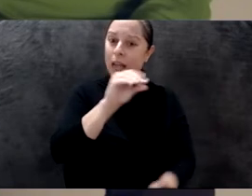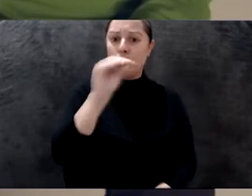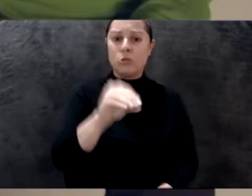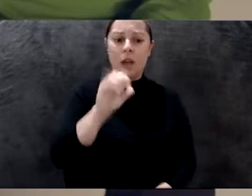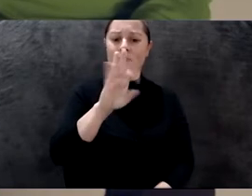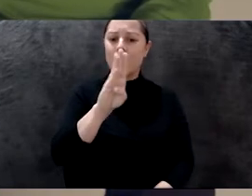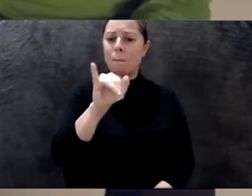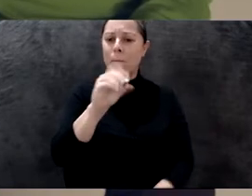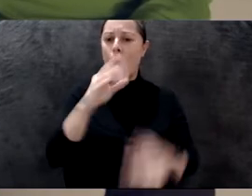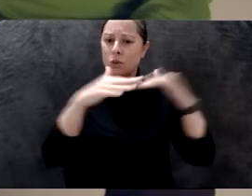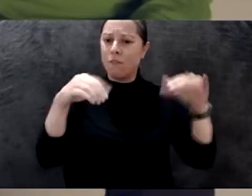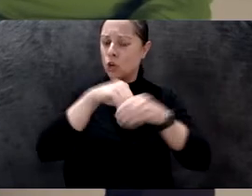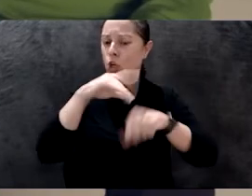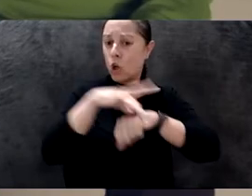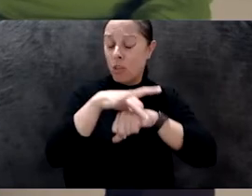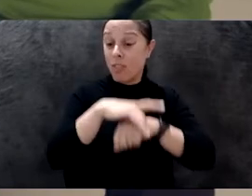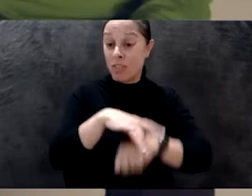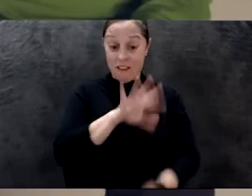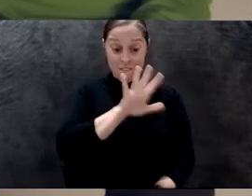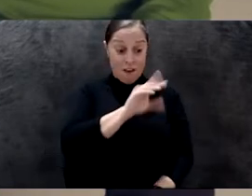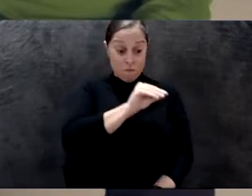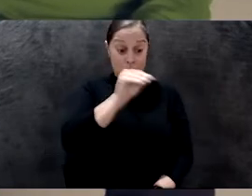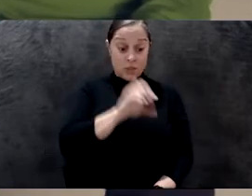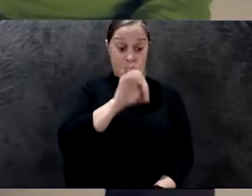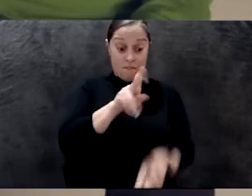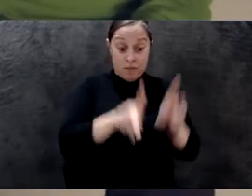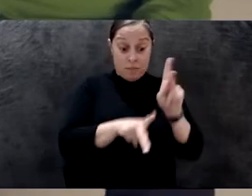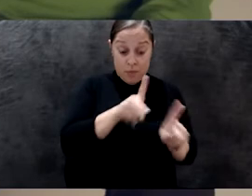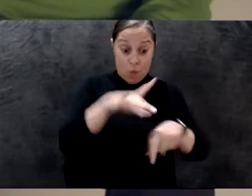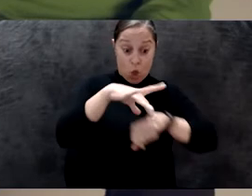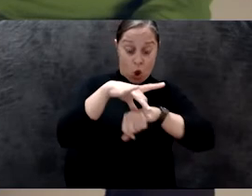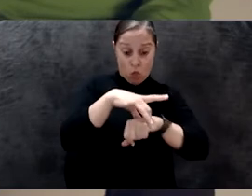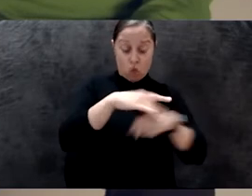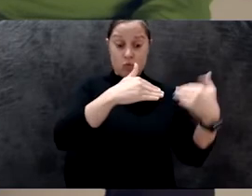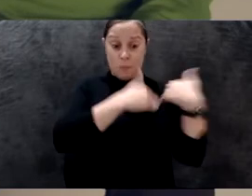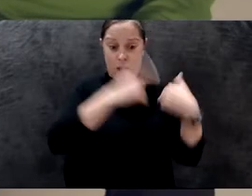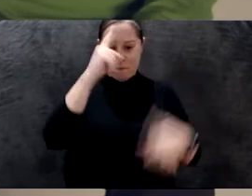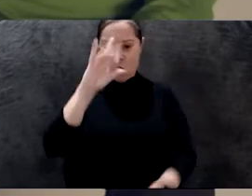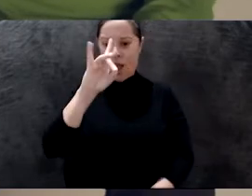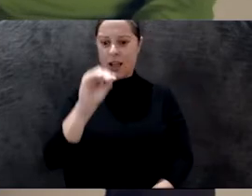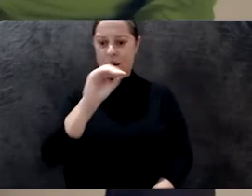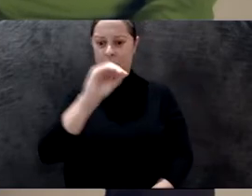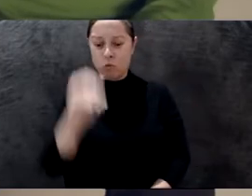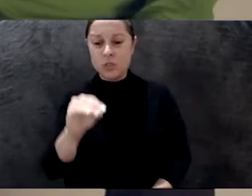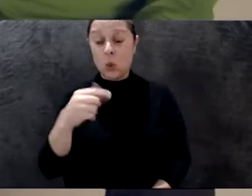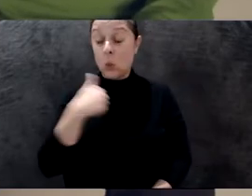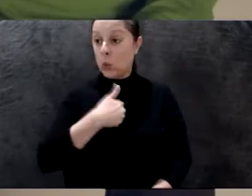preserving 80% of the biodiversity. And we know what is happening with this population, with that knowledge.